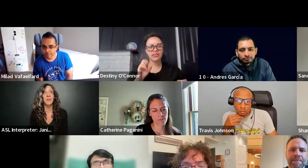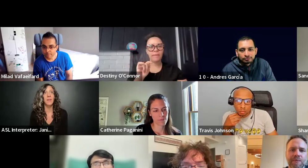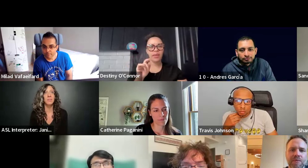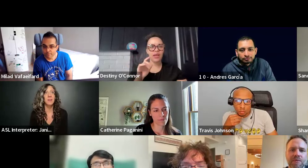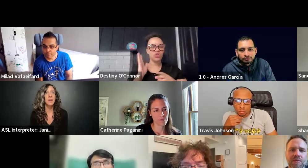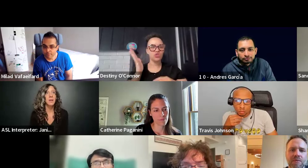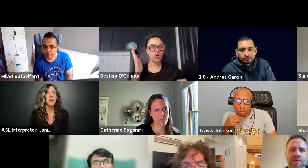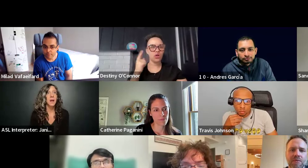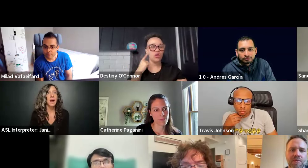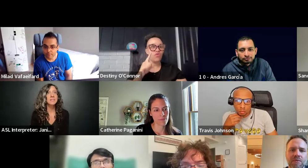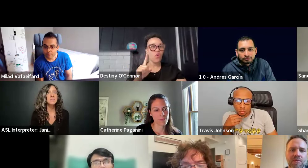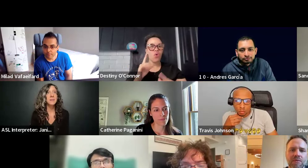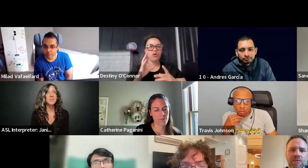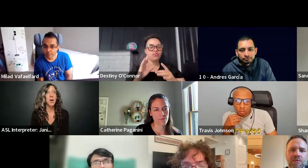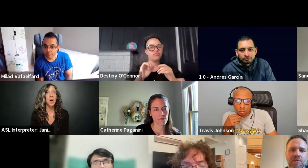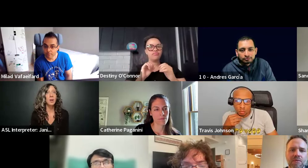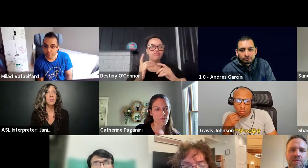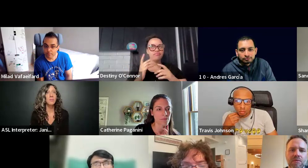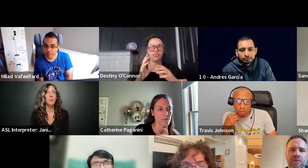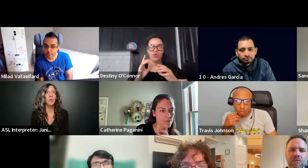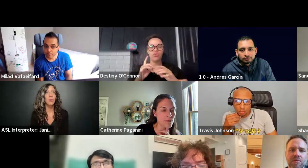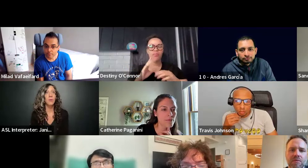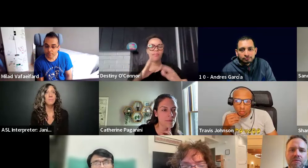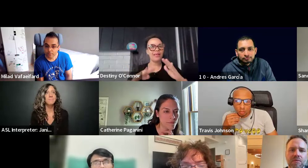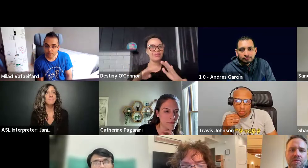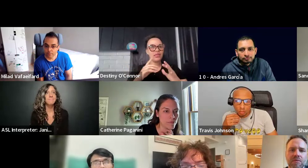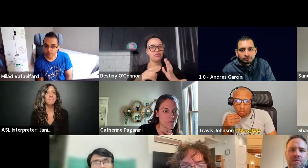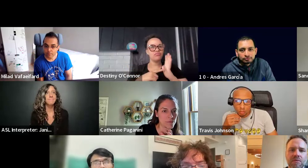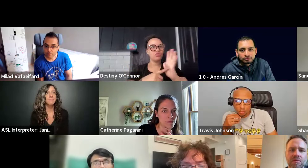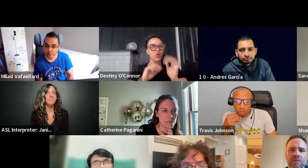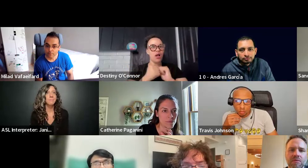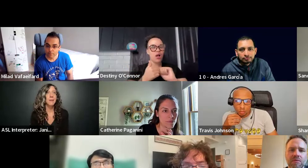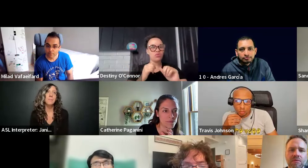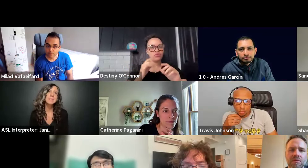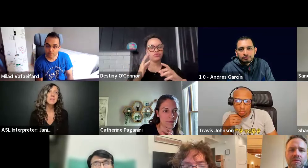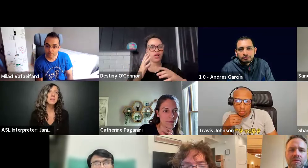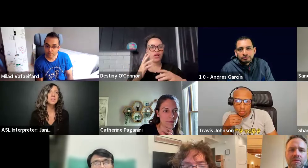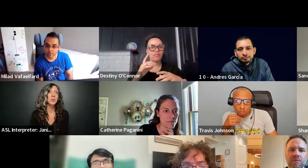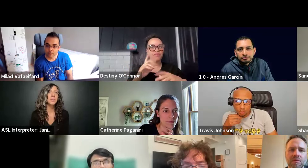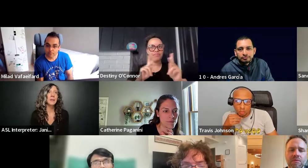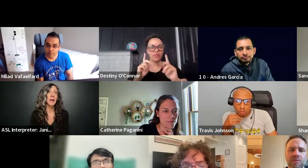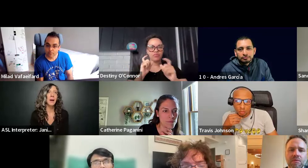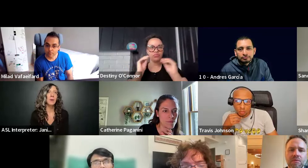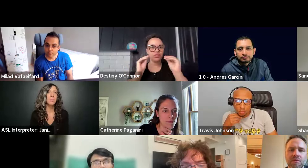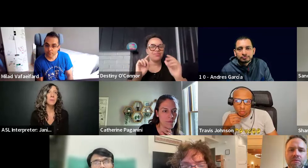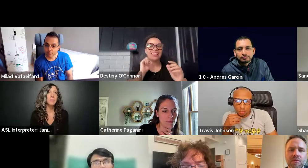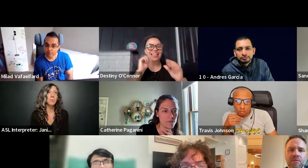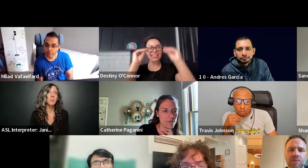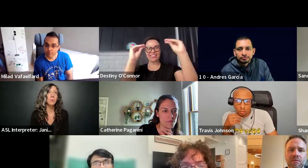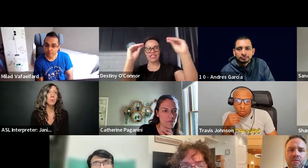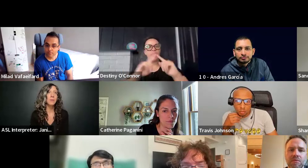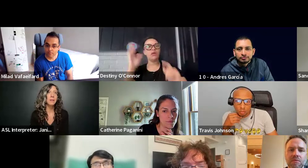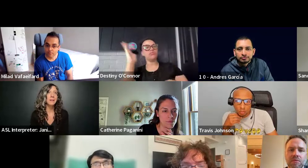throw out there for Catherine. I submitted a talk for basically showing how